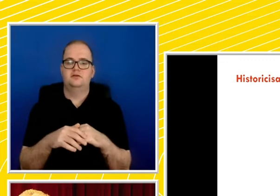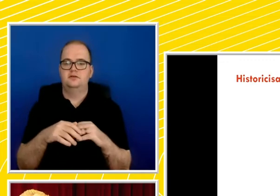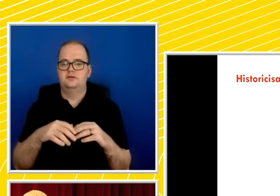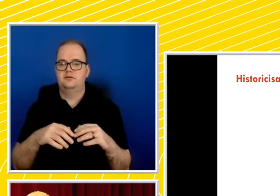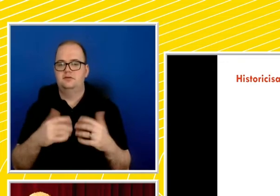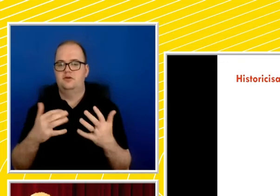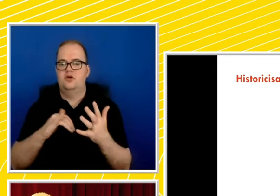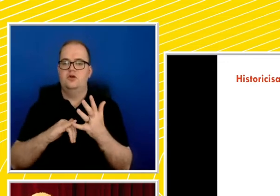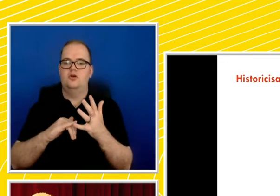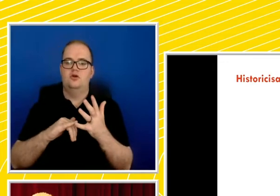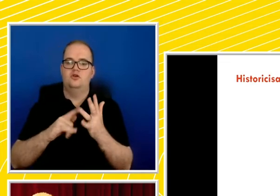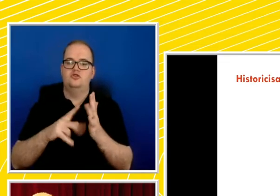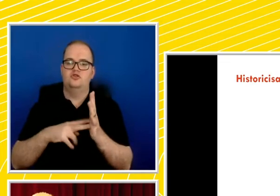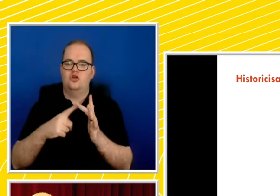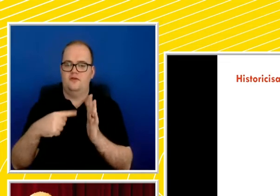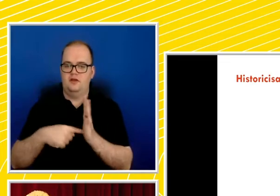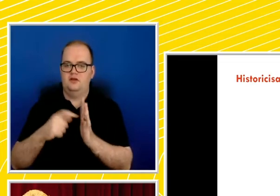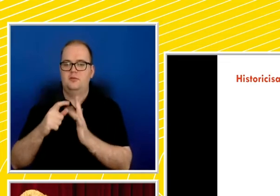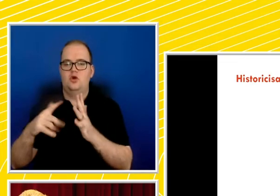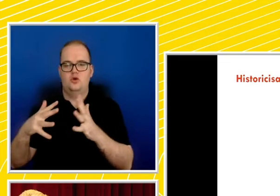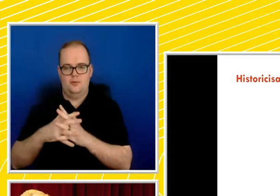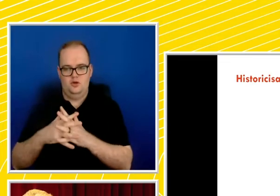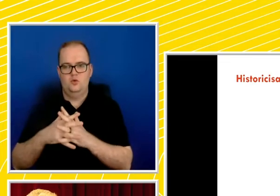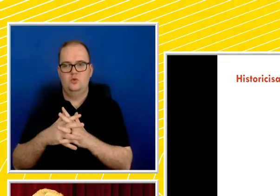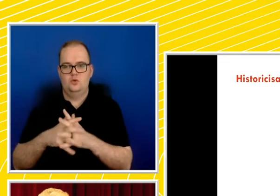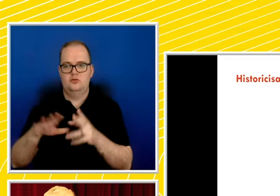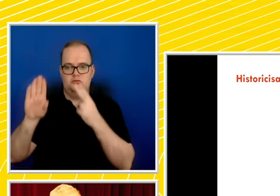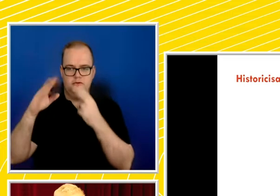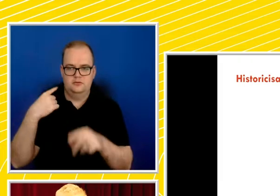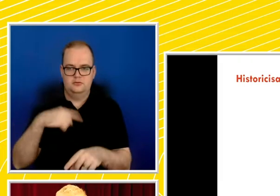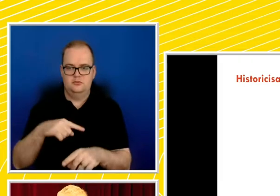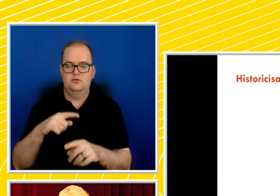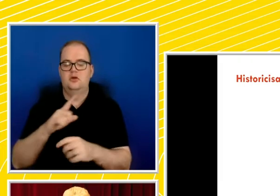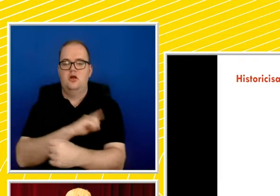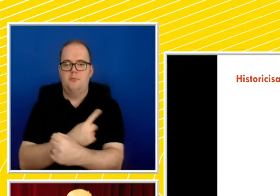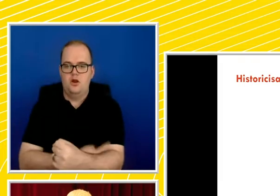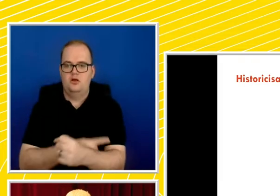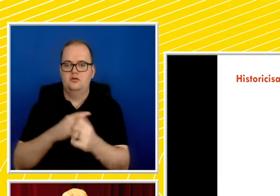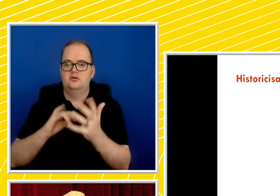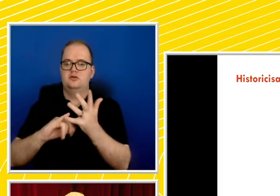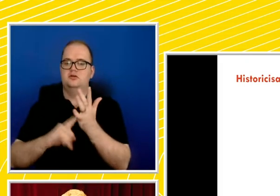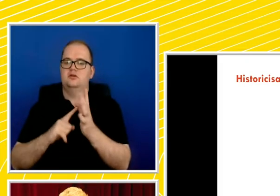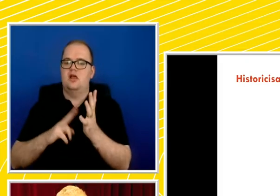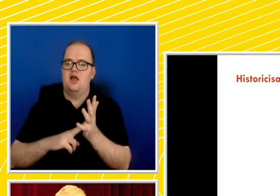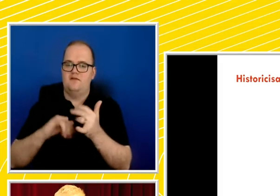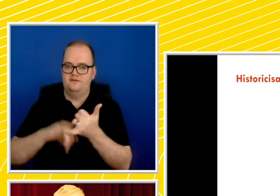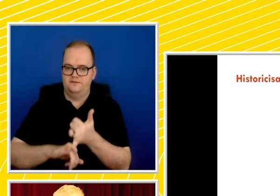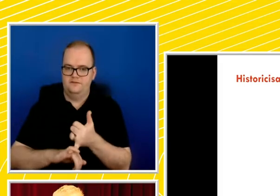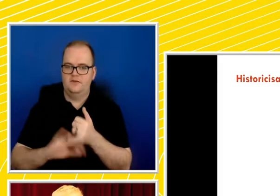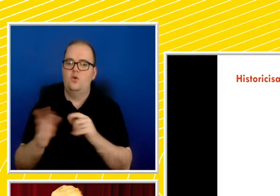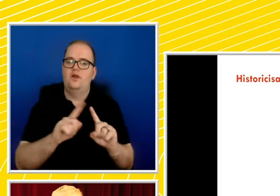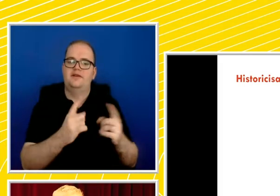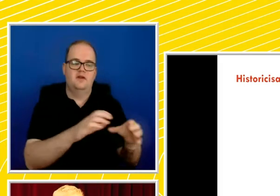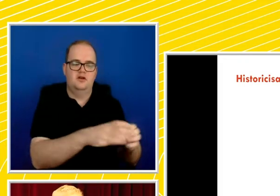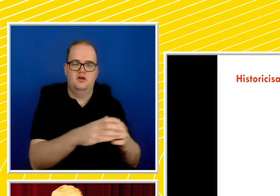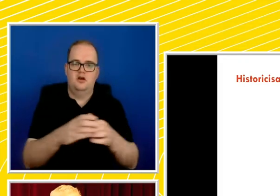prisoners of war murdered by the Nazi regime, the systematic murder of Poles and Slavs in occupied territories. These are all different victim groups. They don't